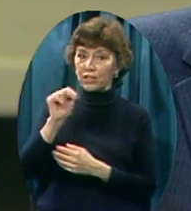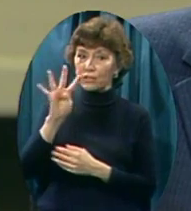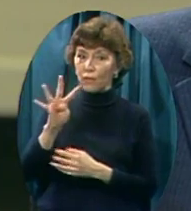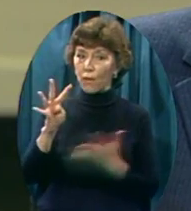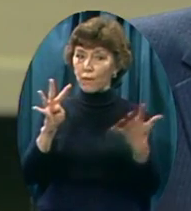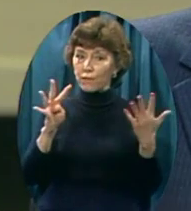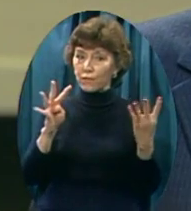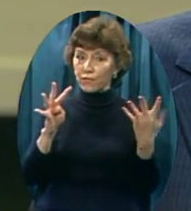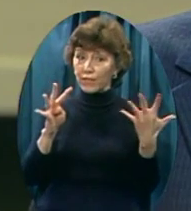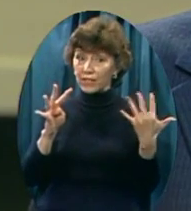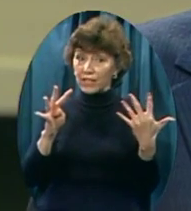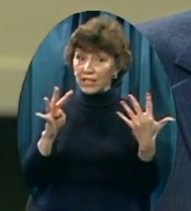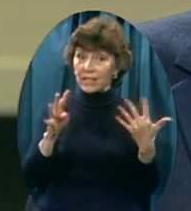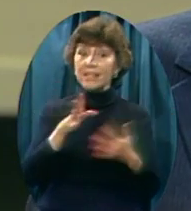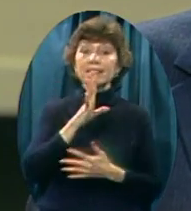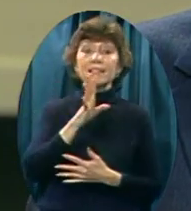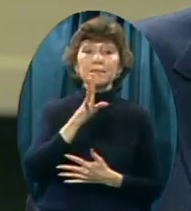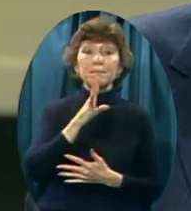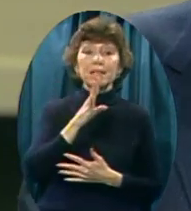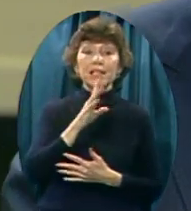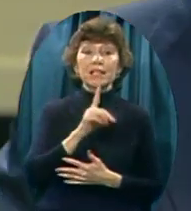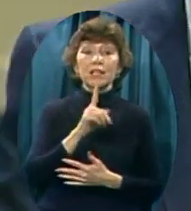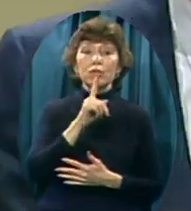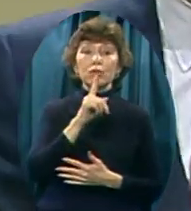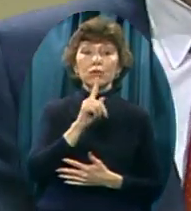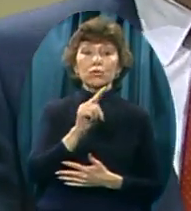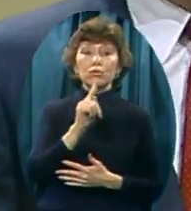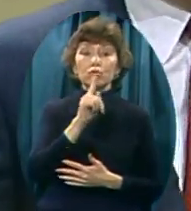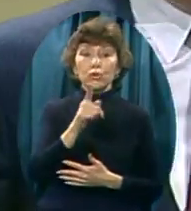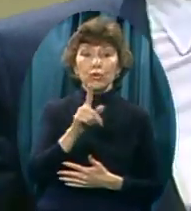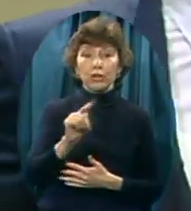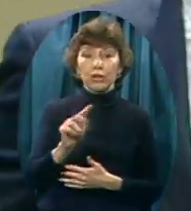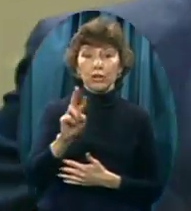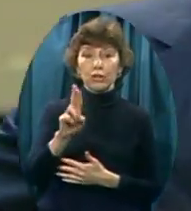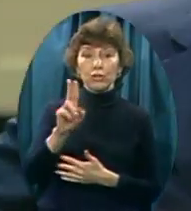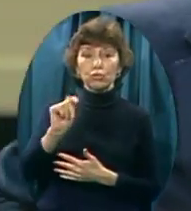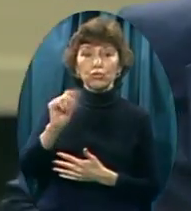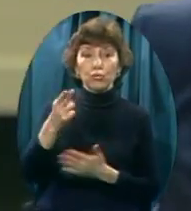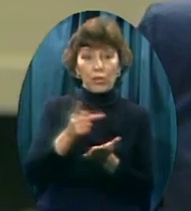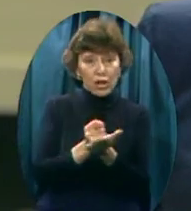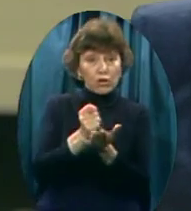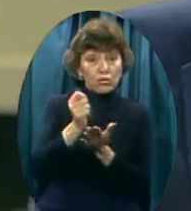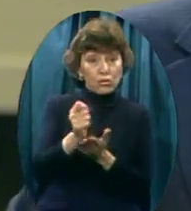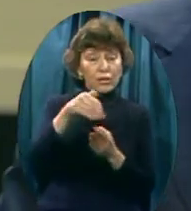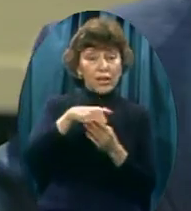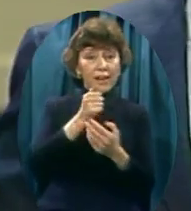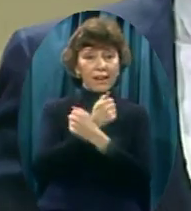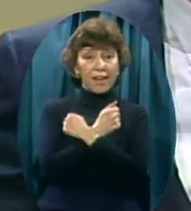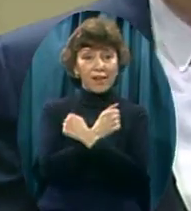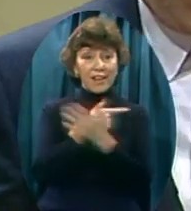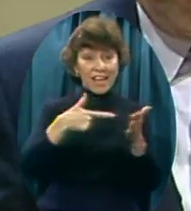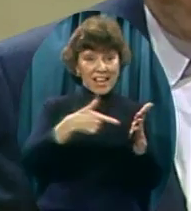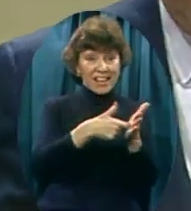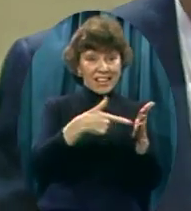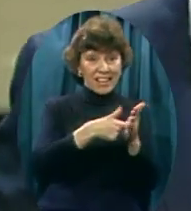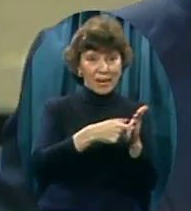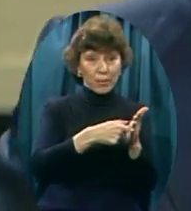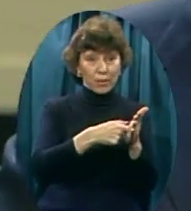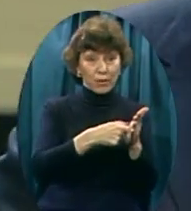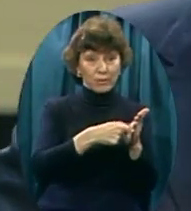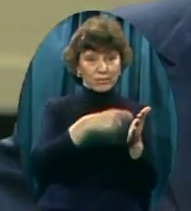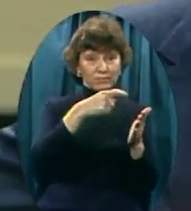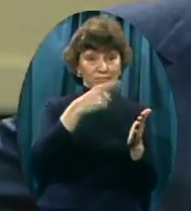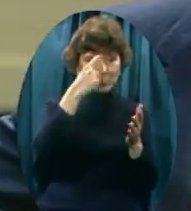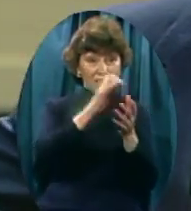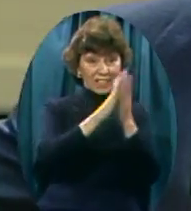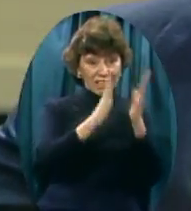In love Speak the truth In love The liberal theologians Leave out the word truth In their